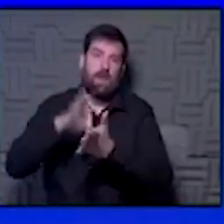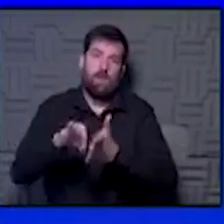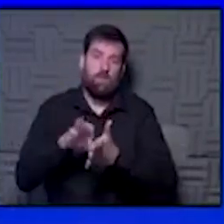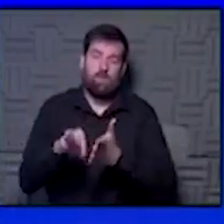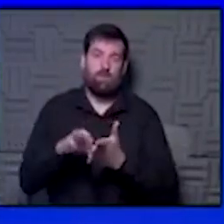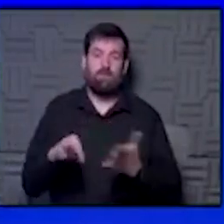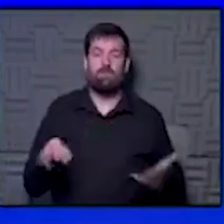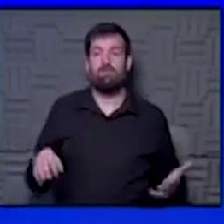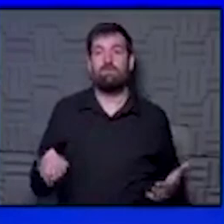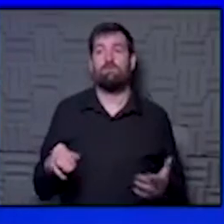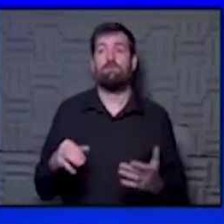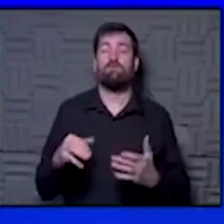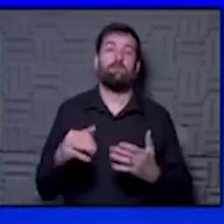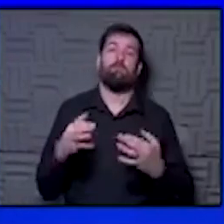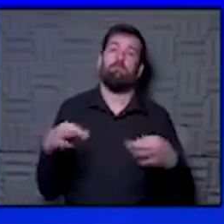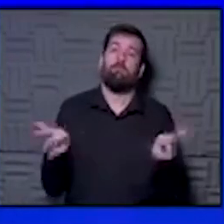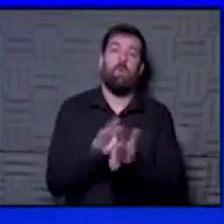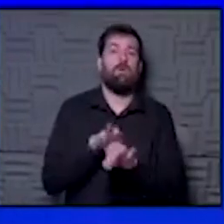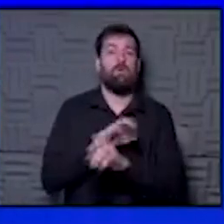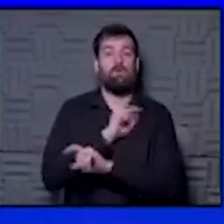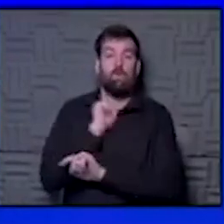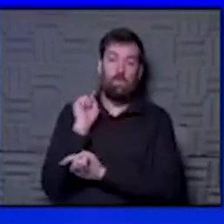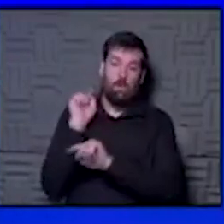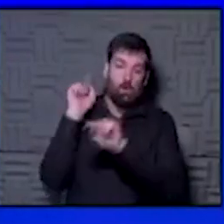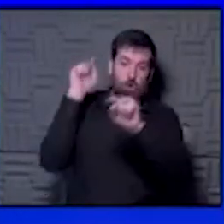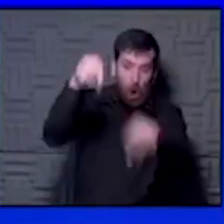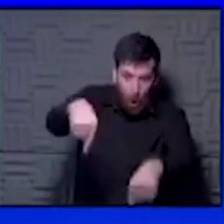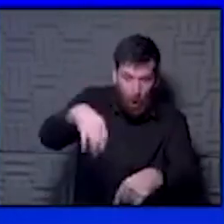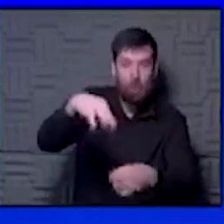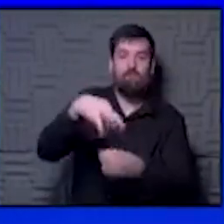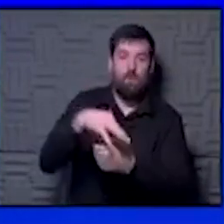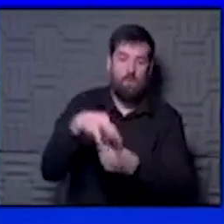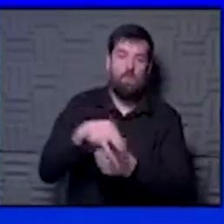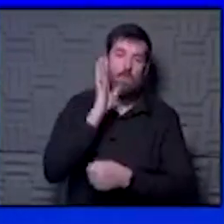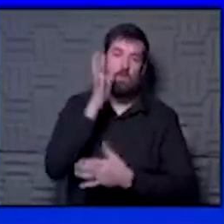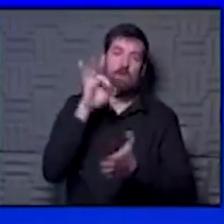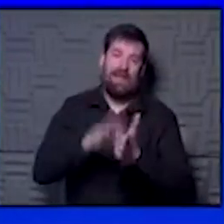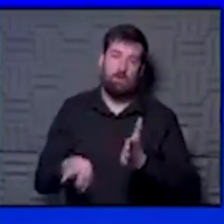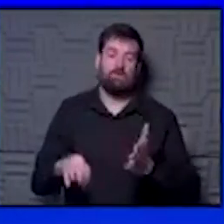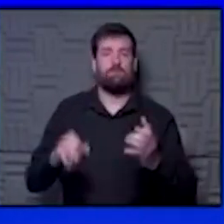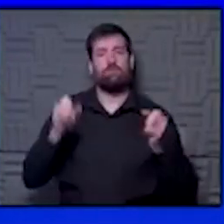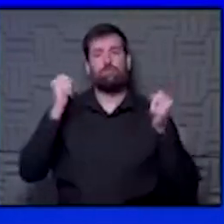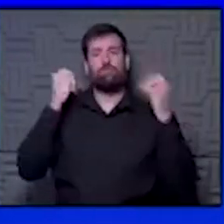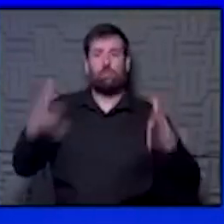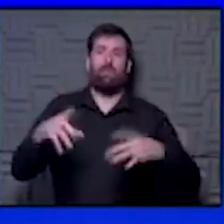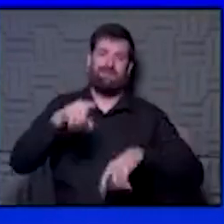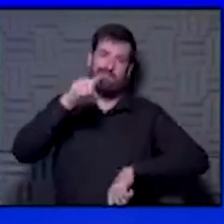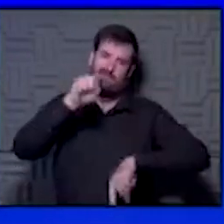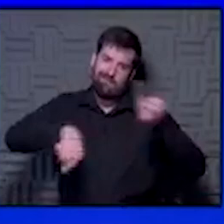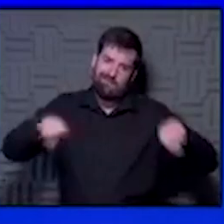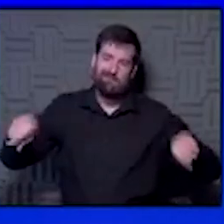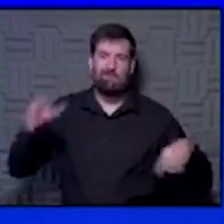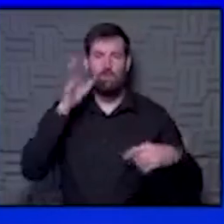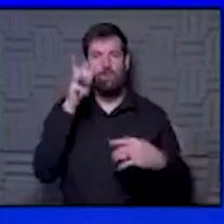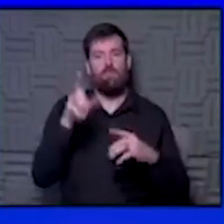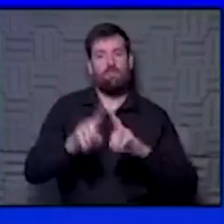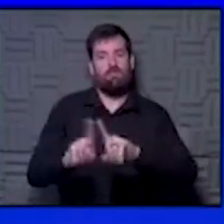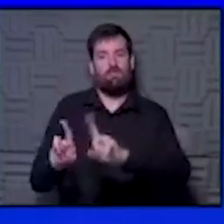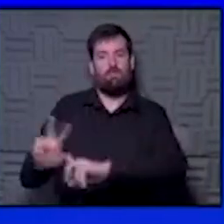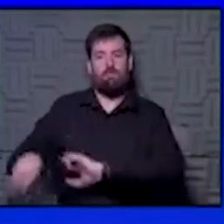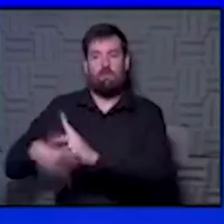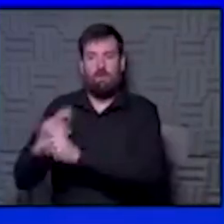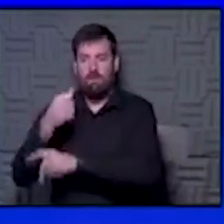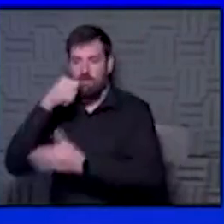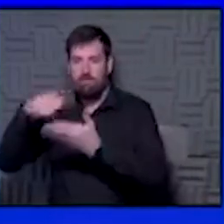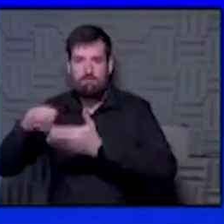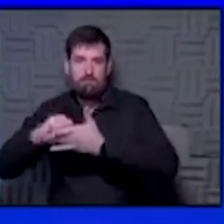is very important to go in person to vote. Your vote will then be counted. There are just so many variables with the other mail